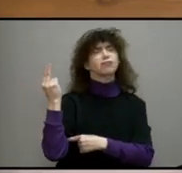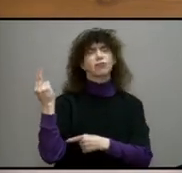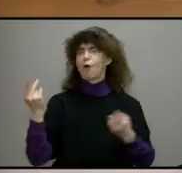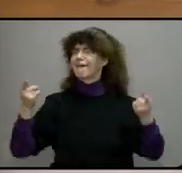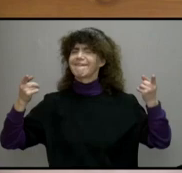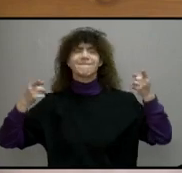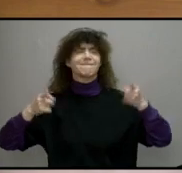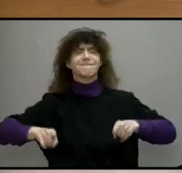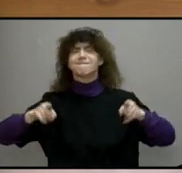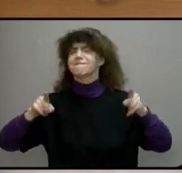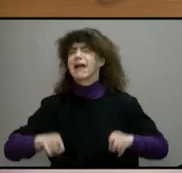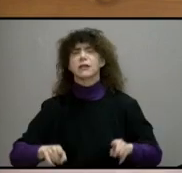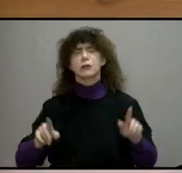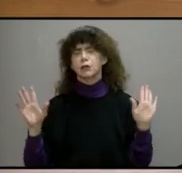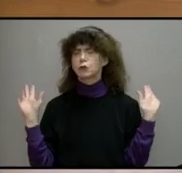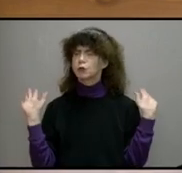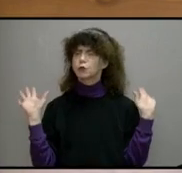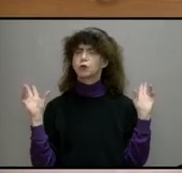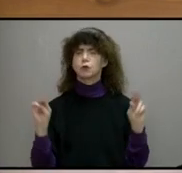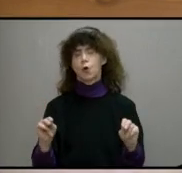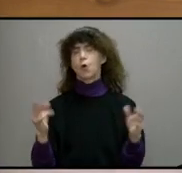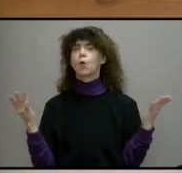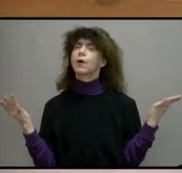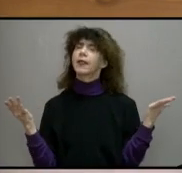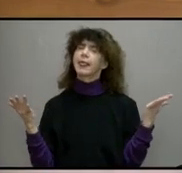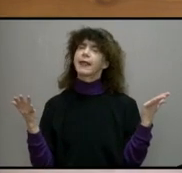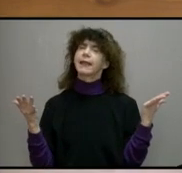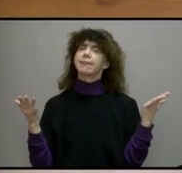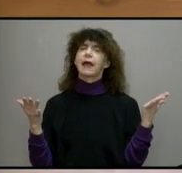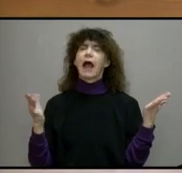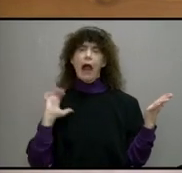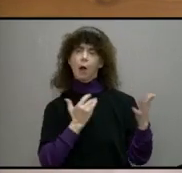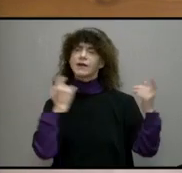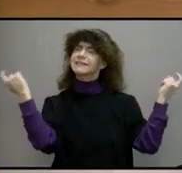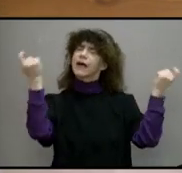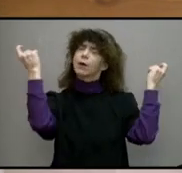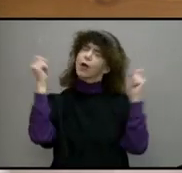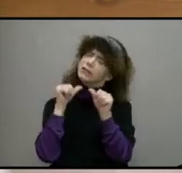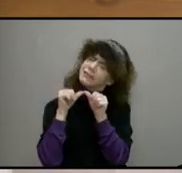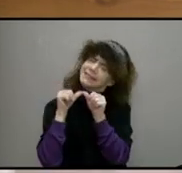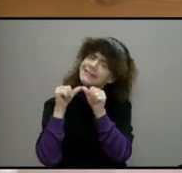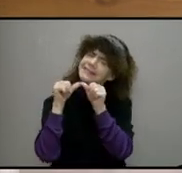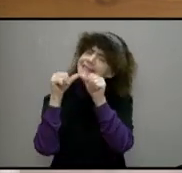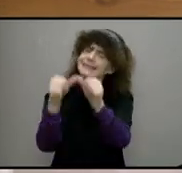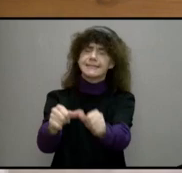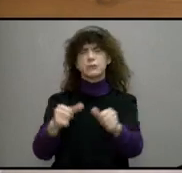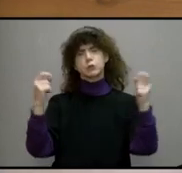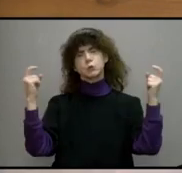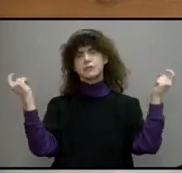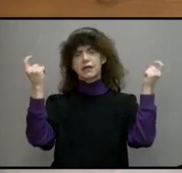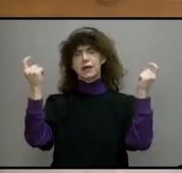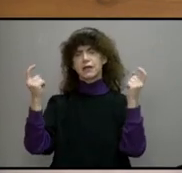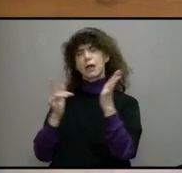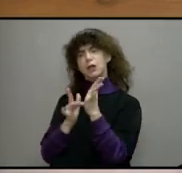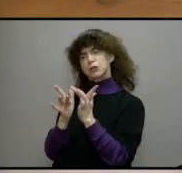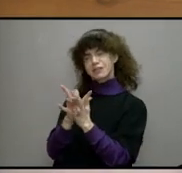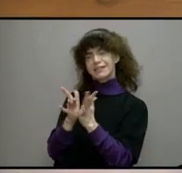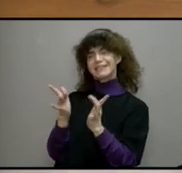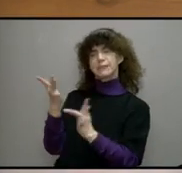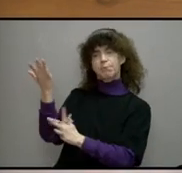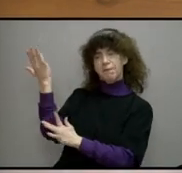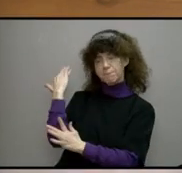ago and done. Rather, it is an ongoing thing. Jesus was,